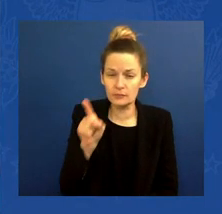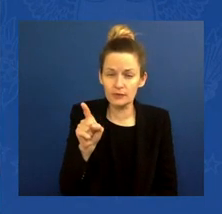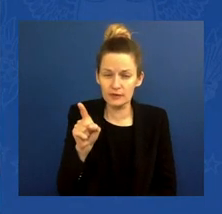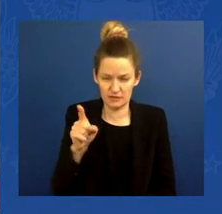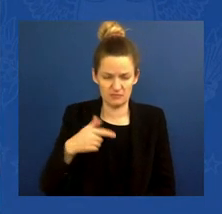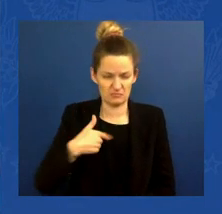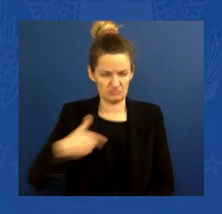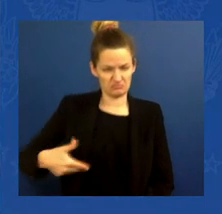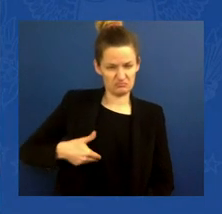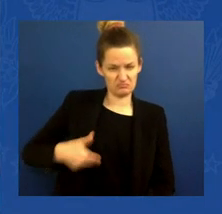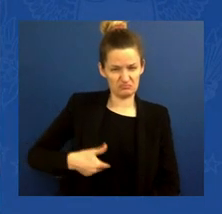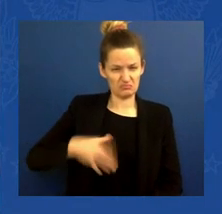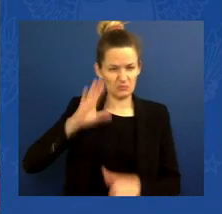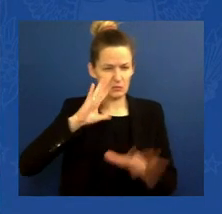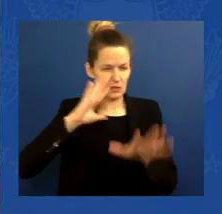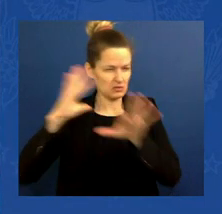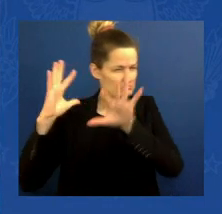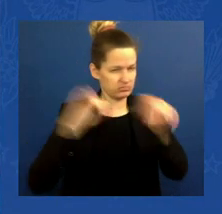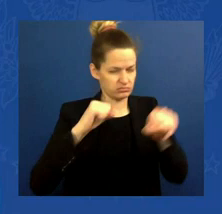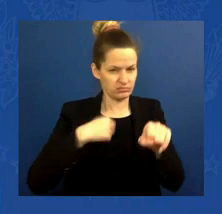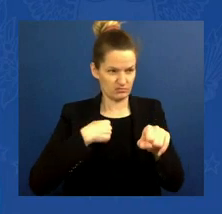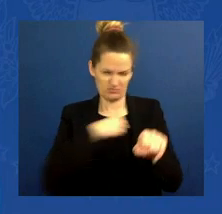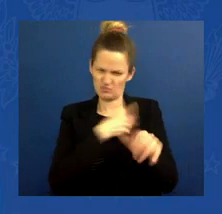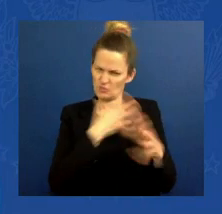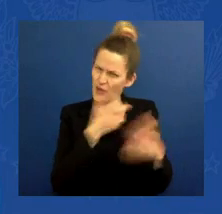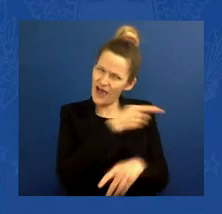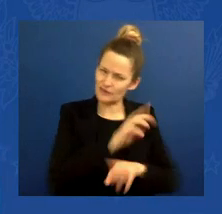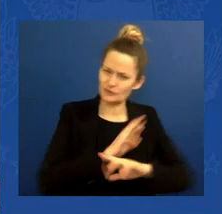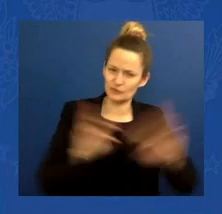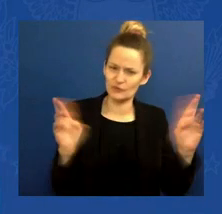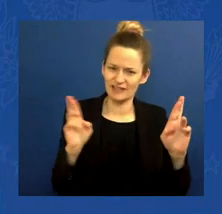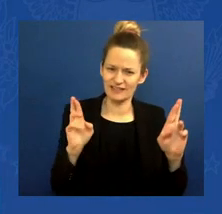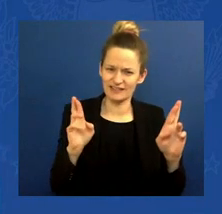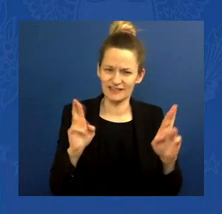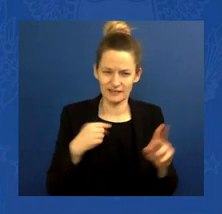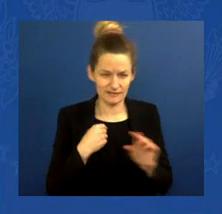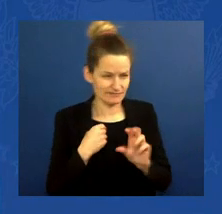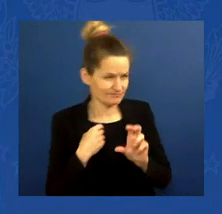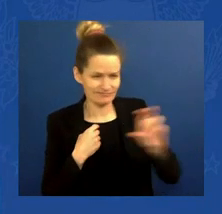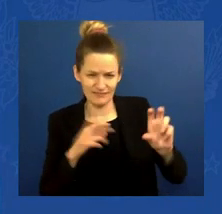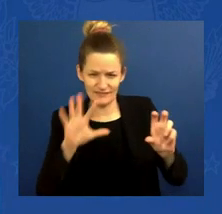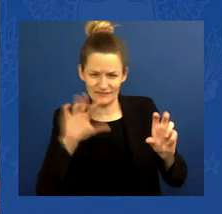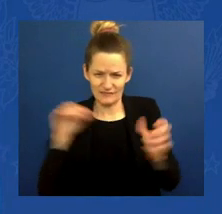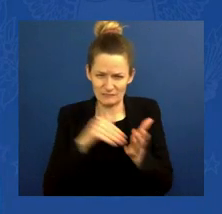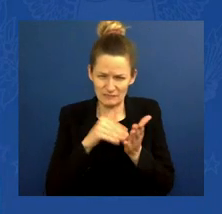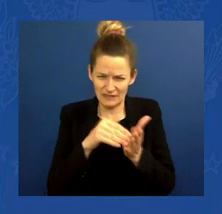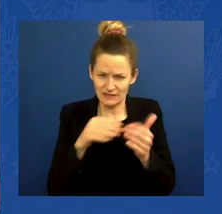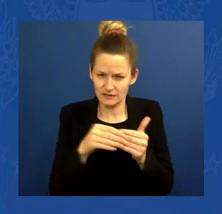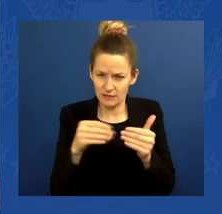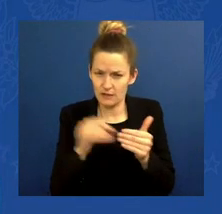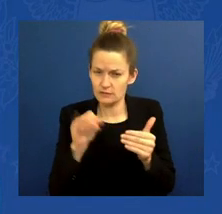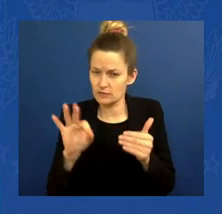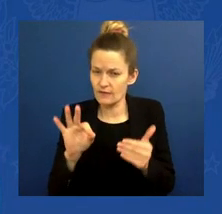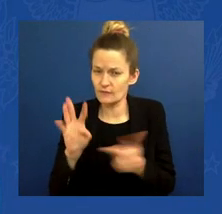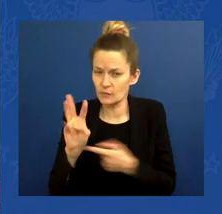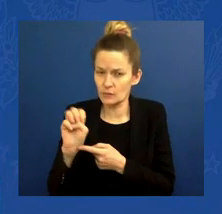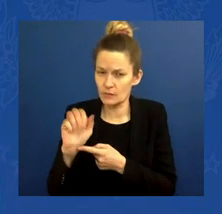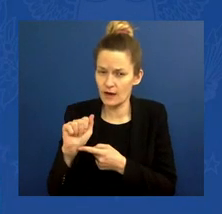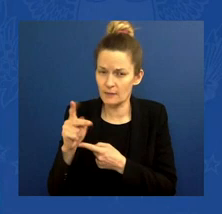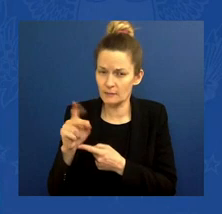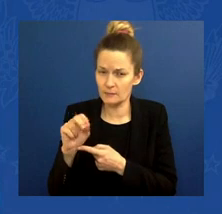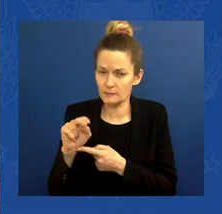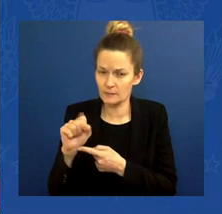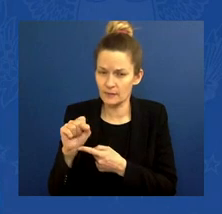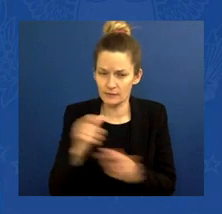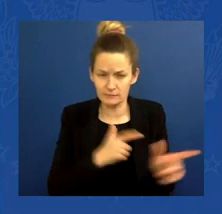$650 million in weapons, including anti-air and anti-armor equipment before the invasion — more than we had